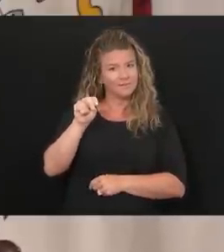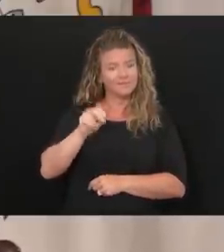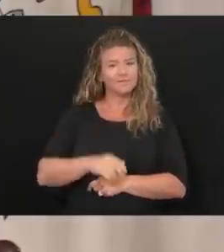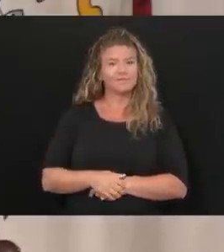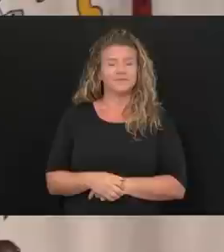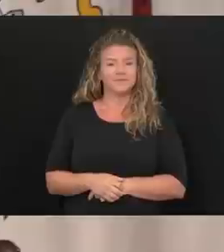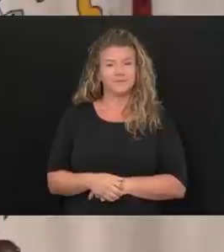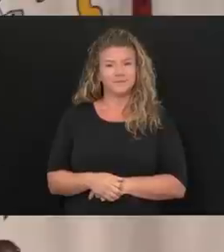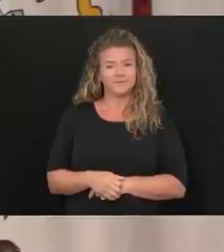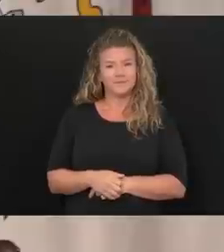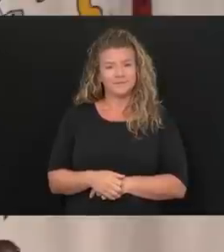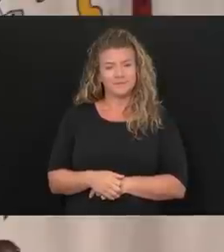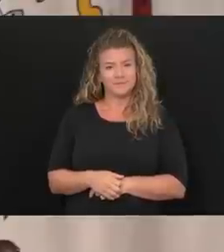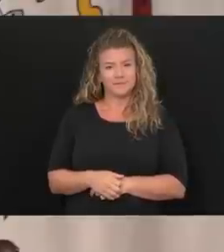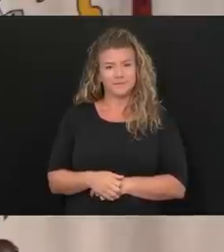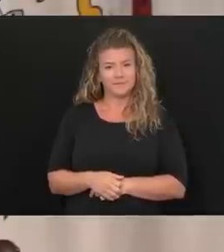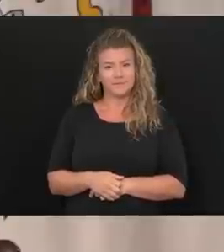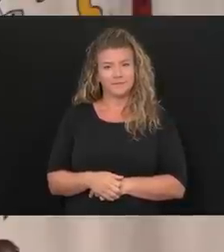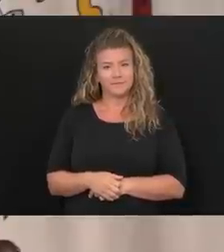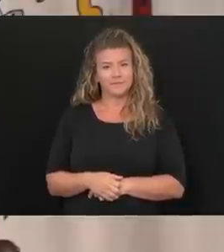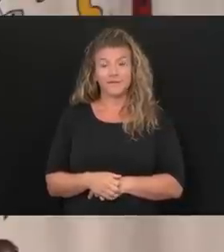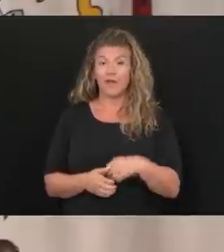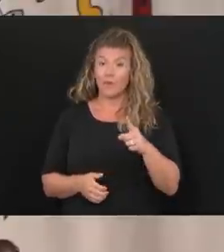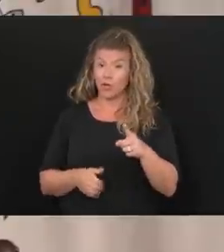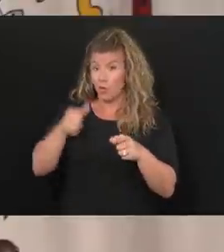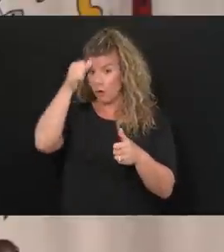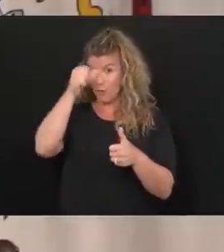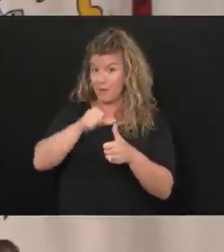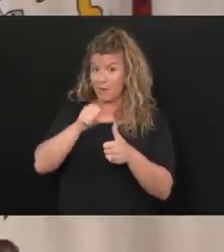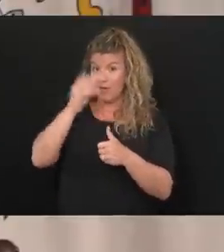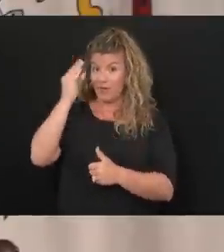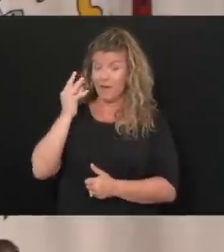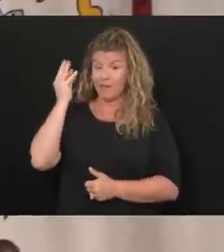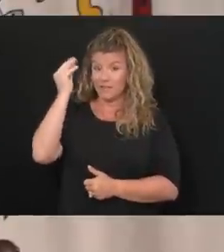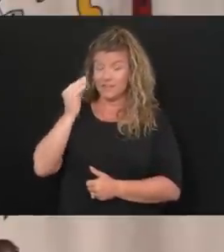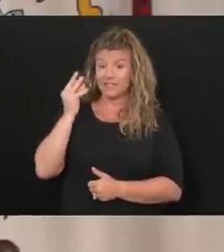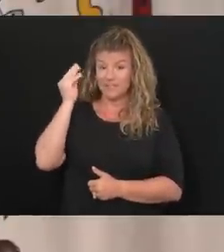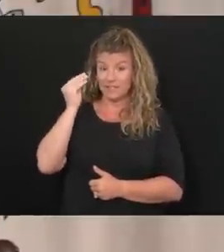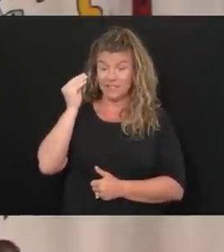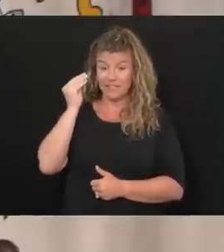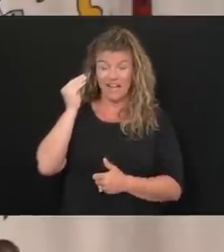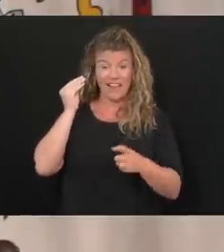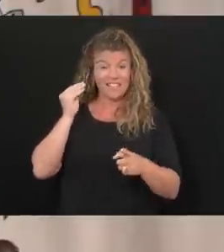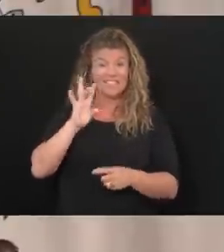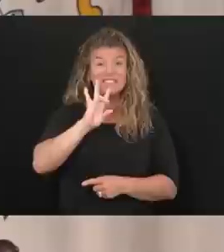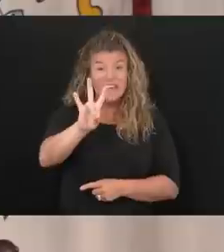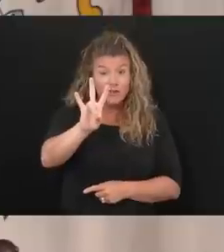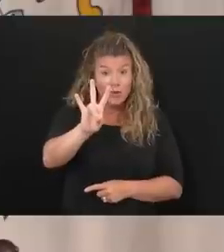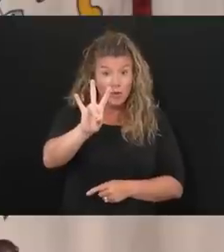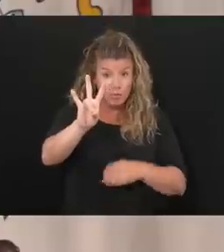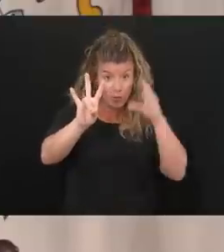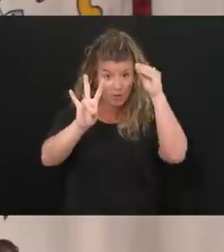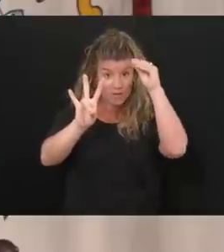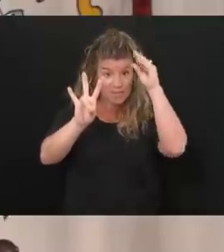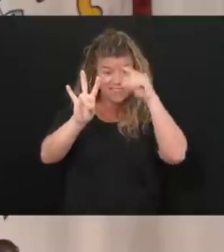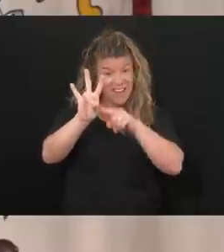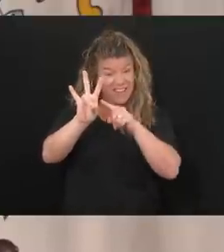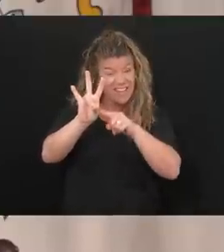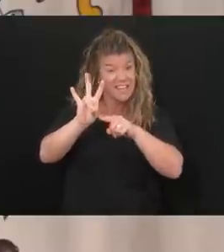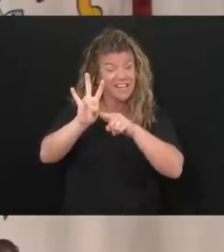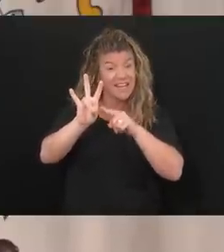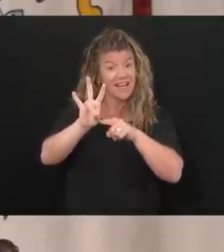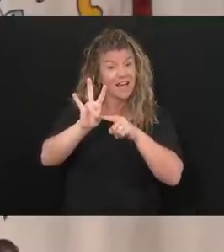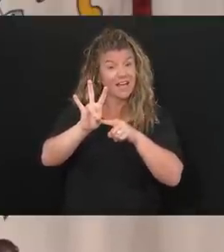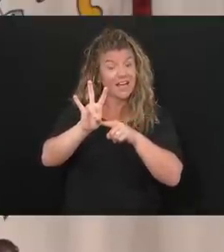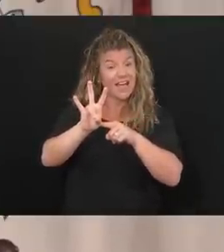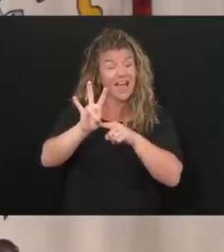Now, just think about this. Here's a little seven-year-old boy. You know what